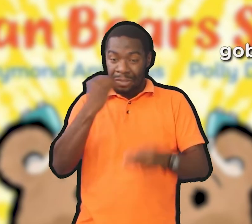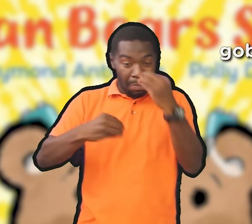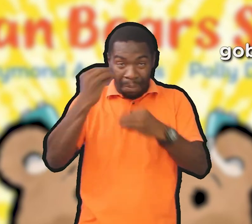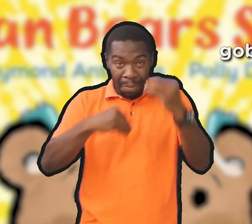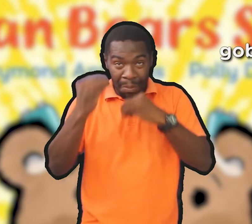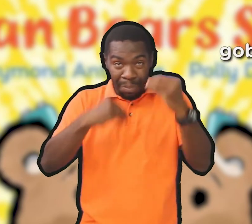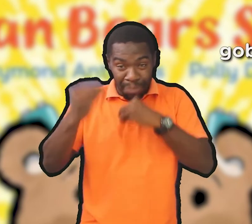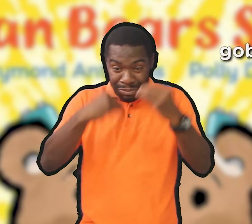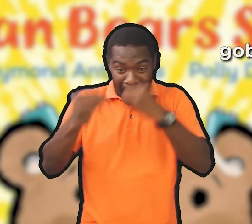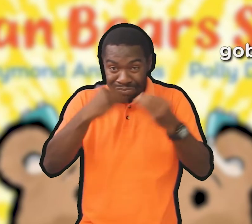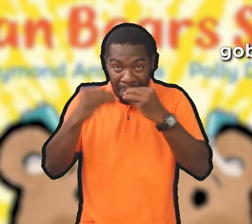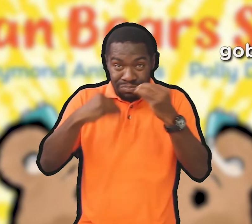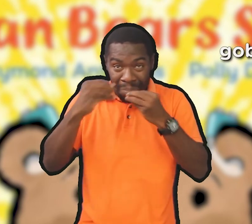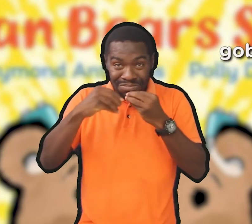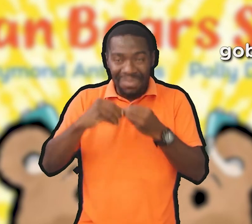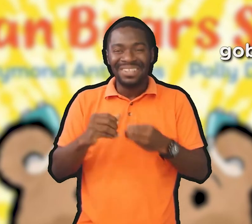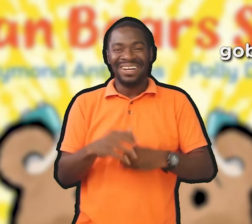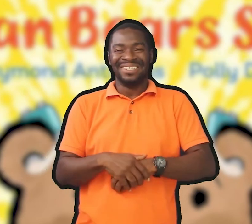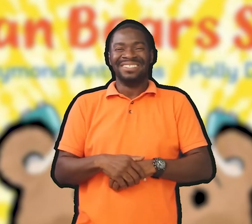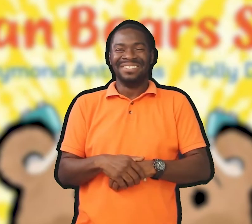Gobble up.